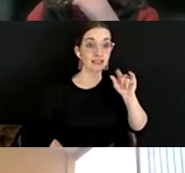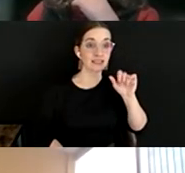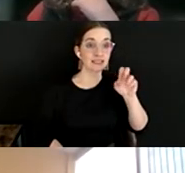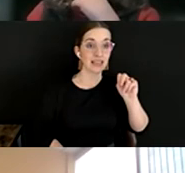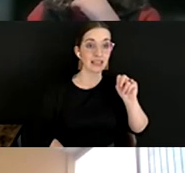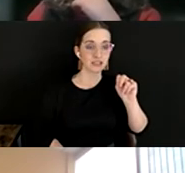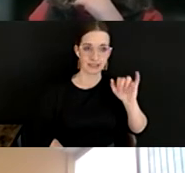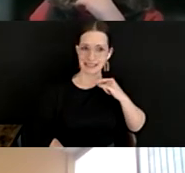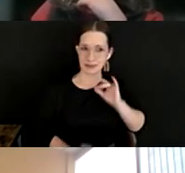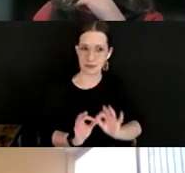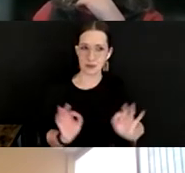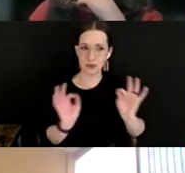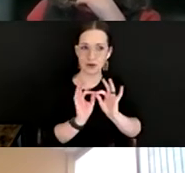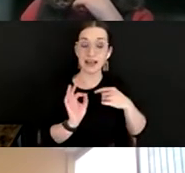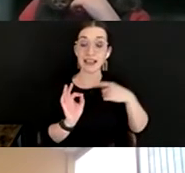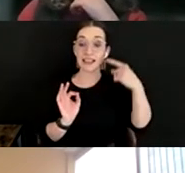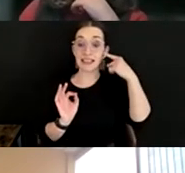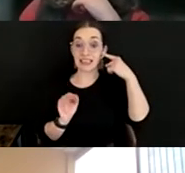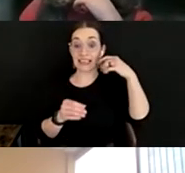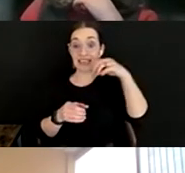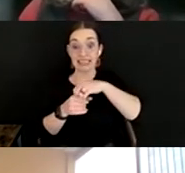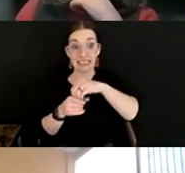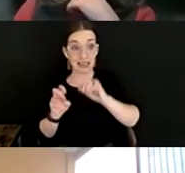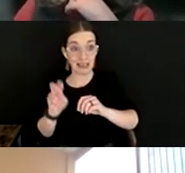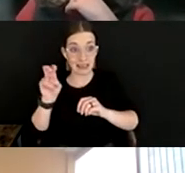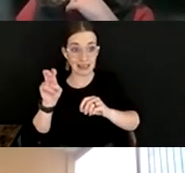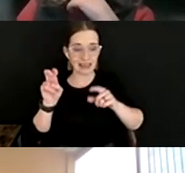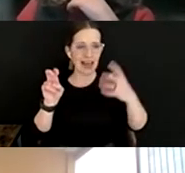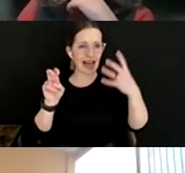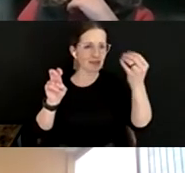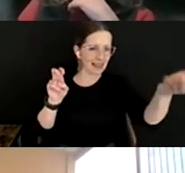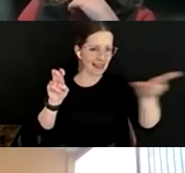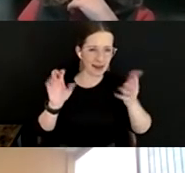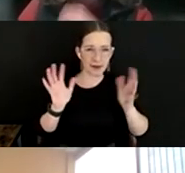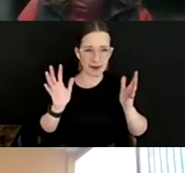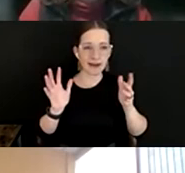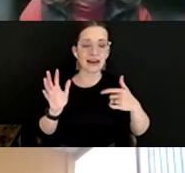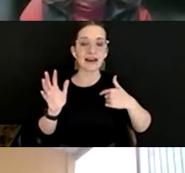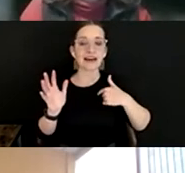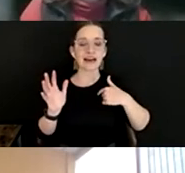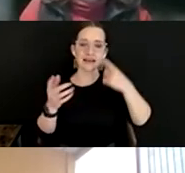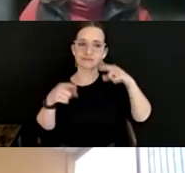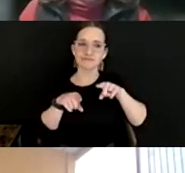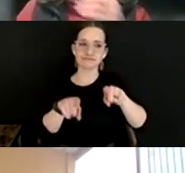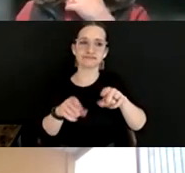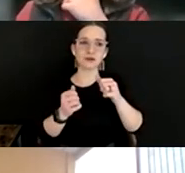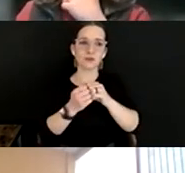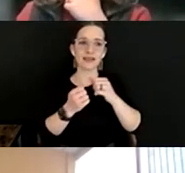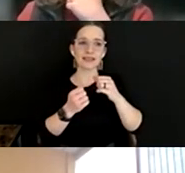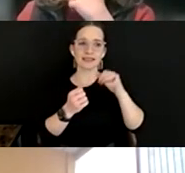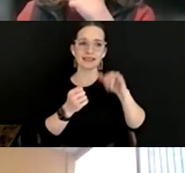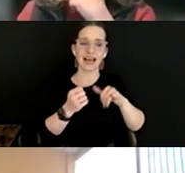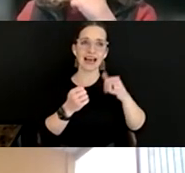from within versus hiring from without, it falls in the same line of thinking, I think from a